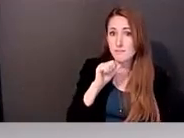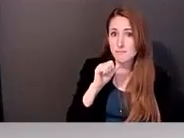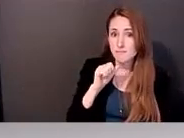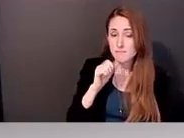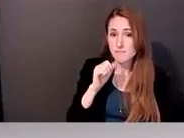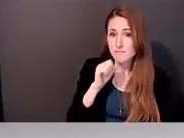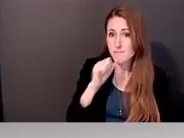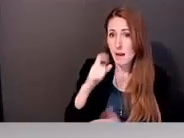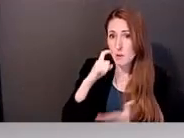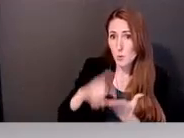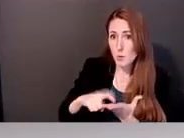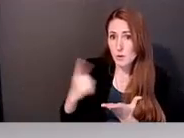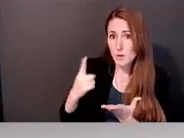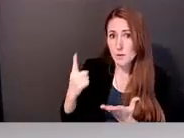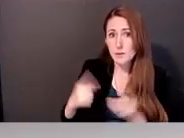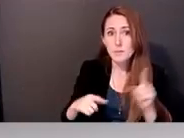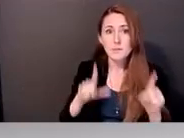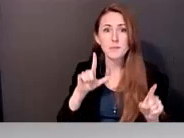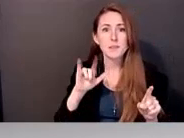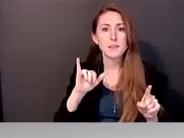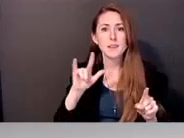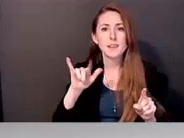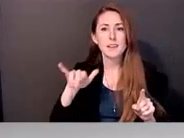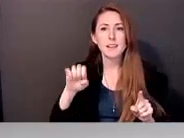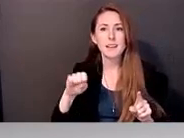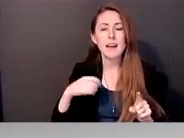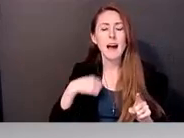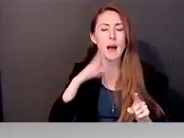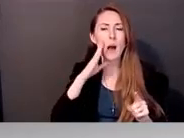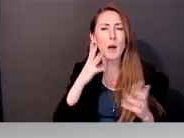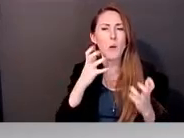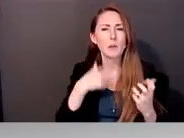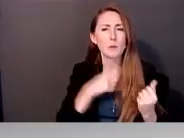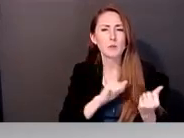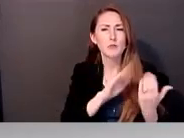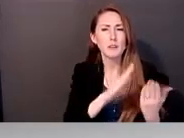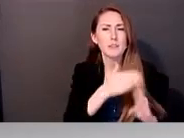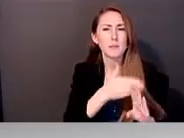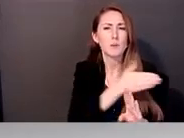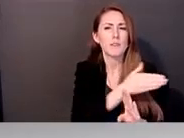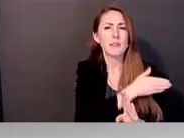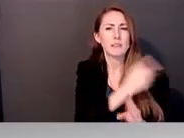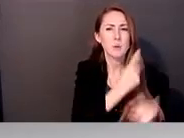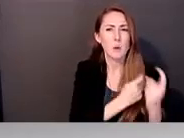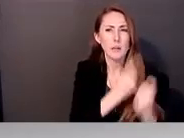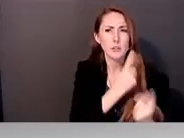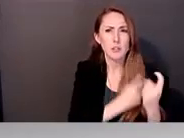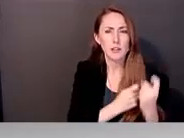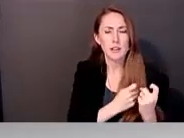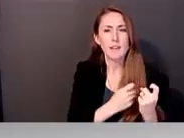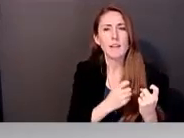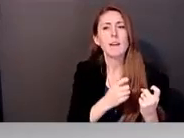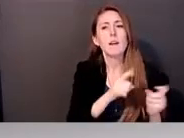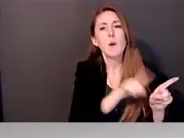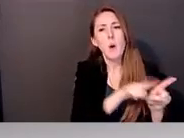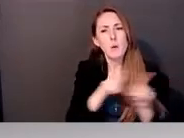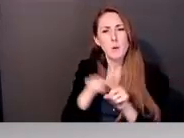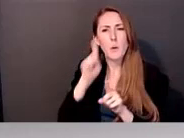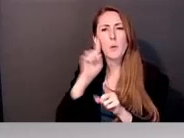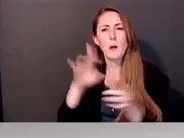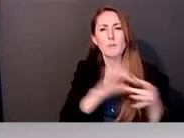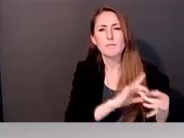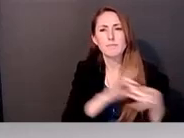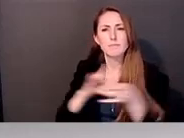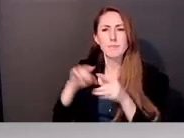Well, just want to speak, I think it's going to address the previous question. This is Lily. Um, and also this one, perhaps an emphasizing to